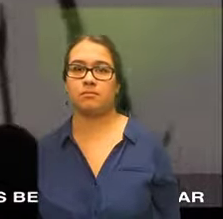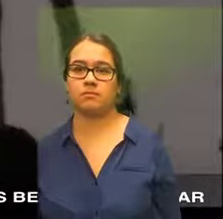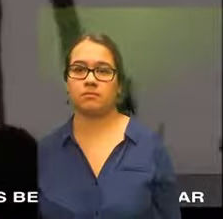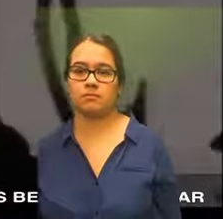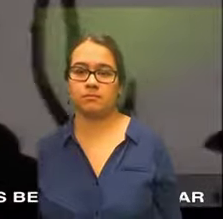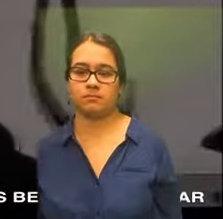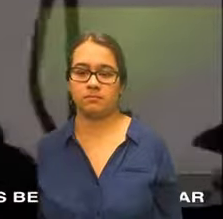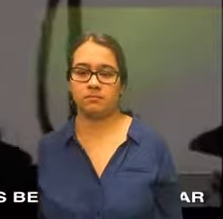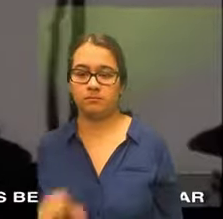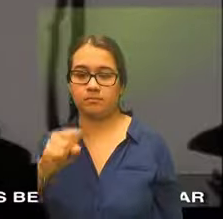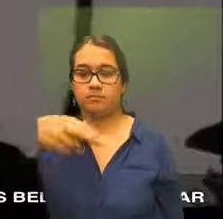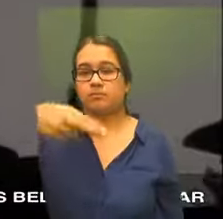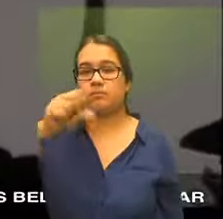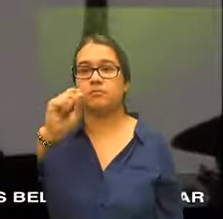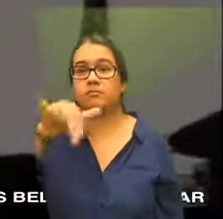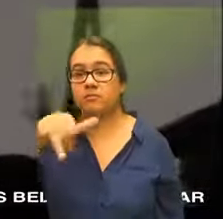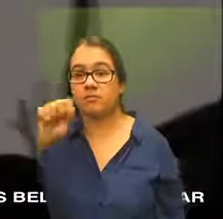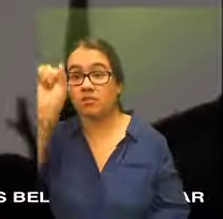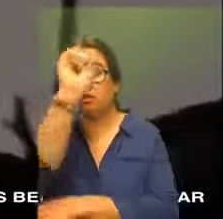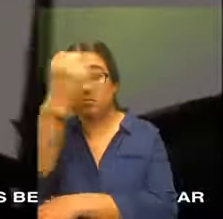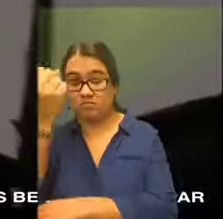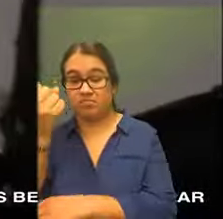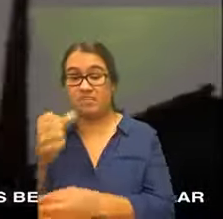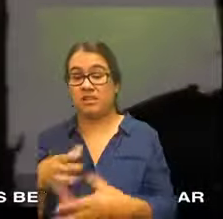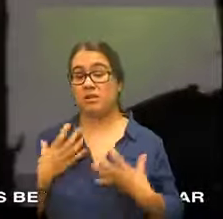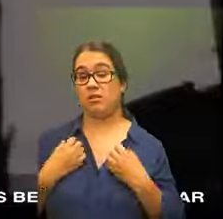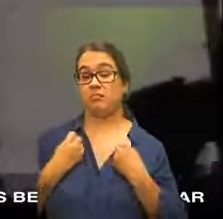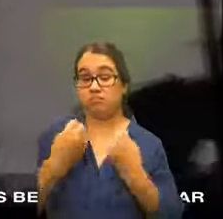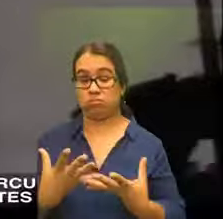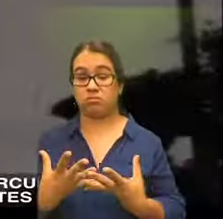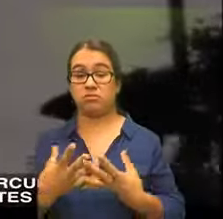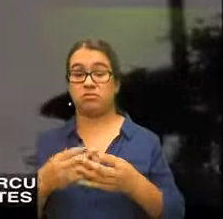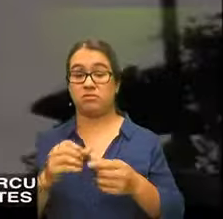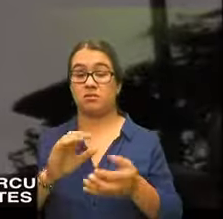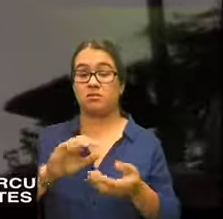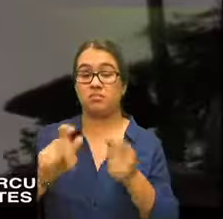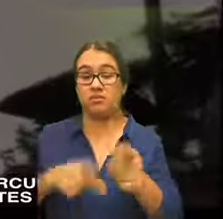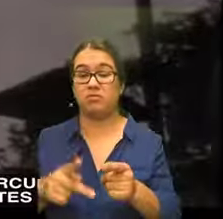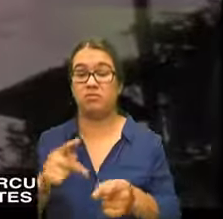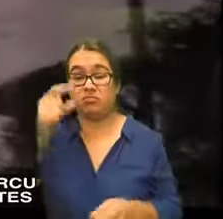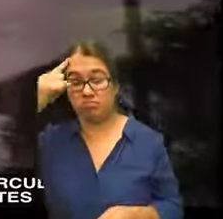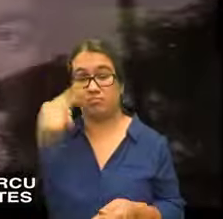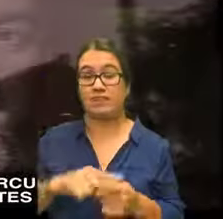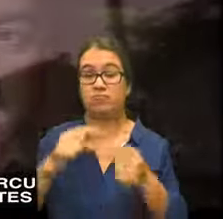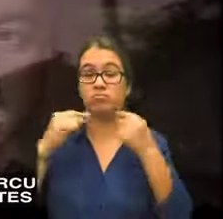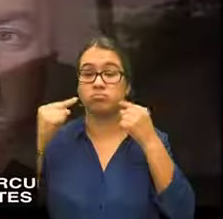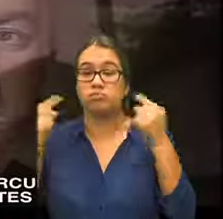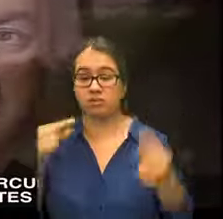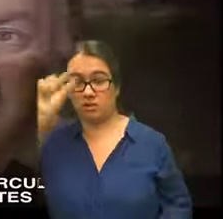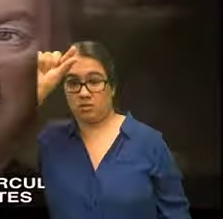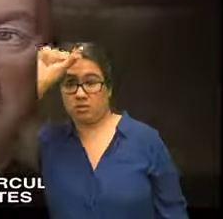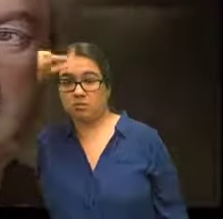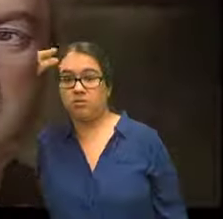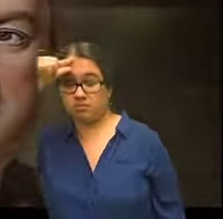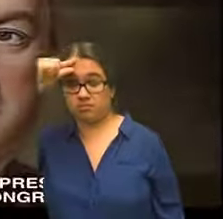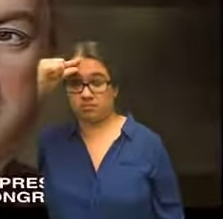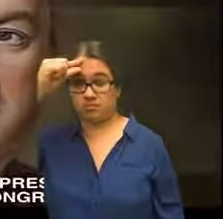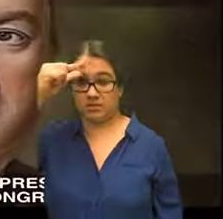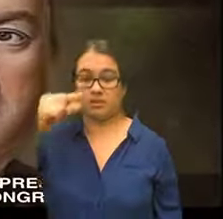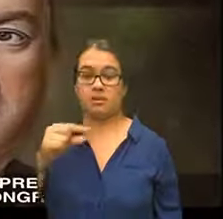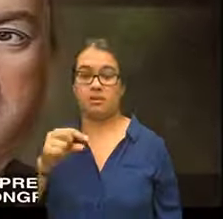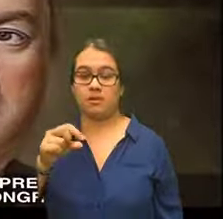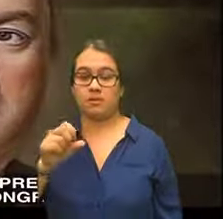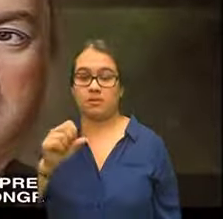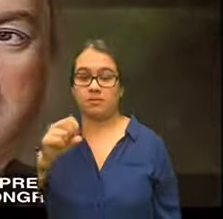Shays' rebellion shakes people's belief in popular government there is now a rumor circulating through the